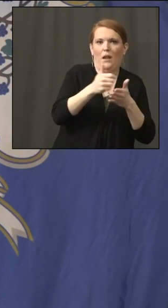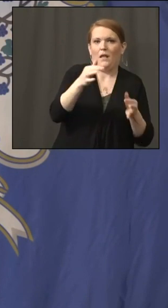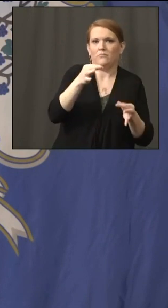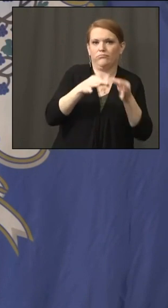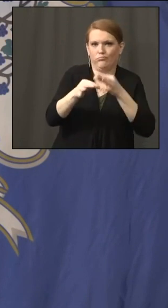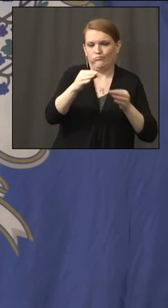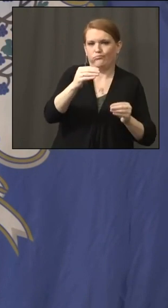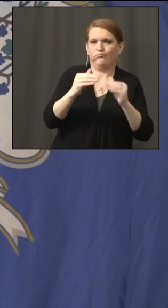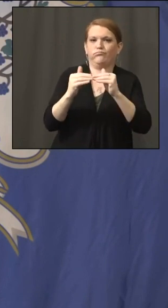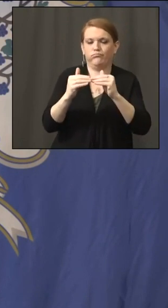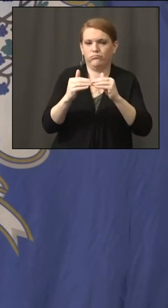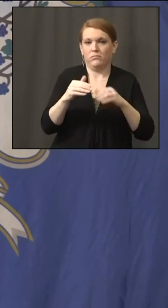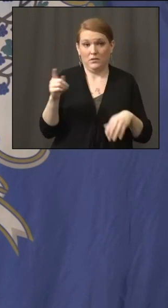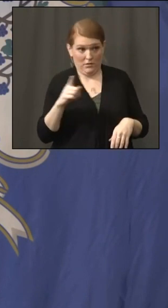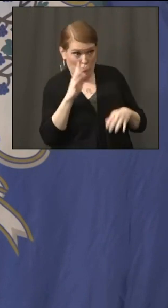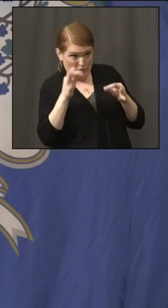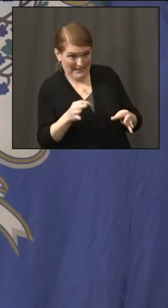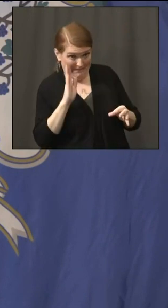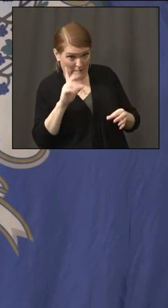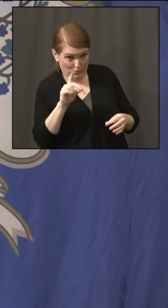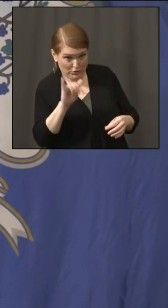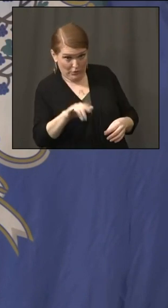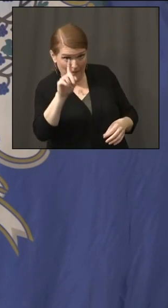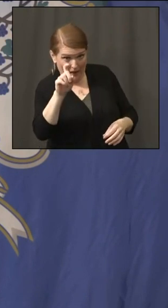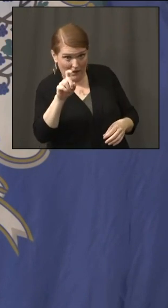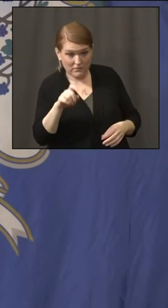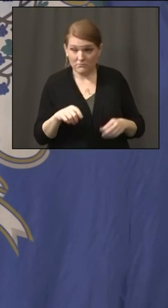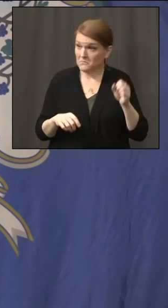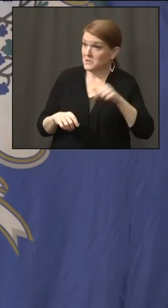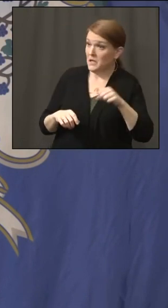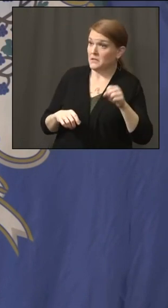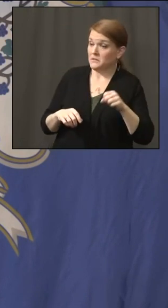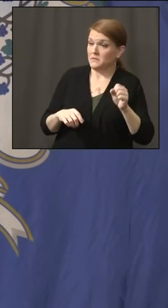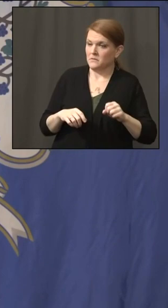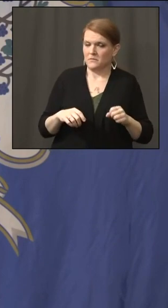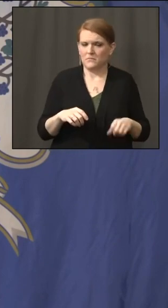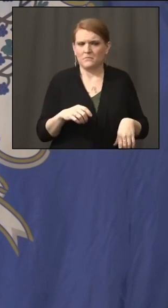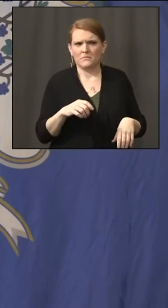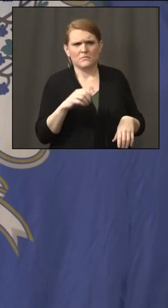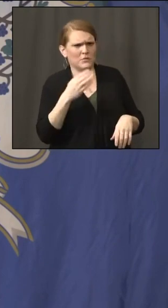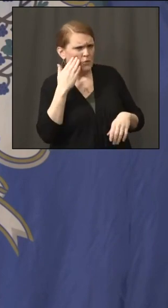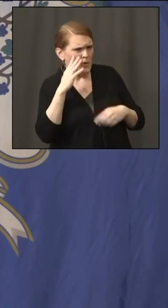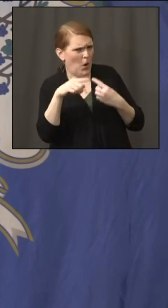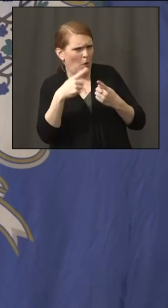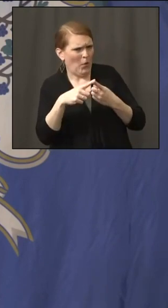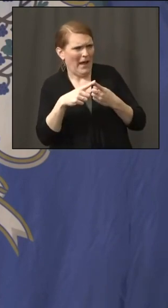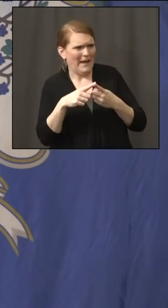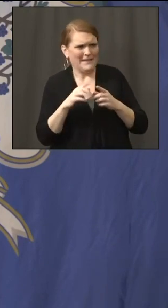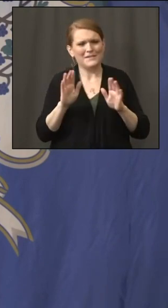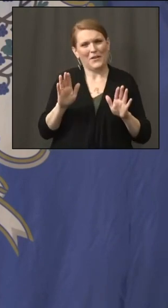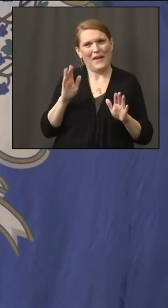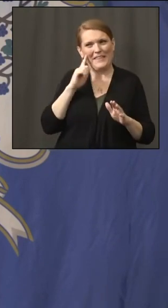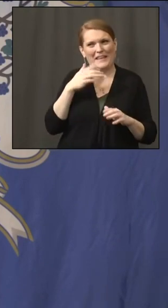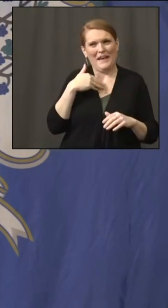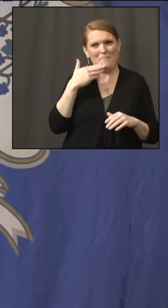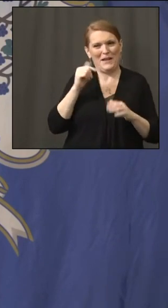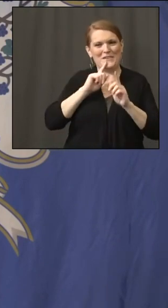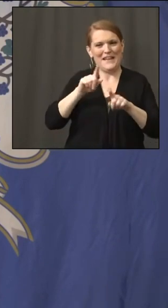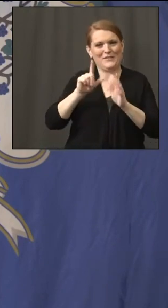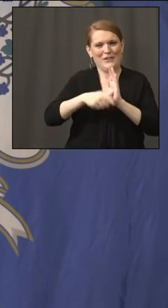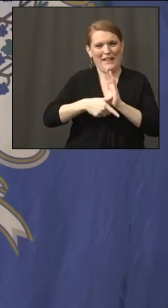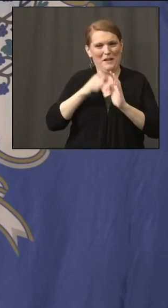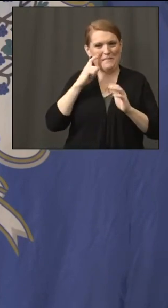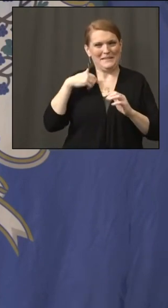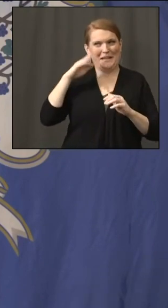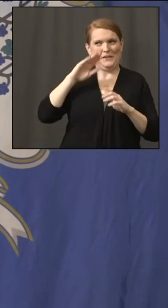jumping on it, but do you know when by chance? I think I better get back to you. Okay. Department of Labor